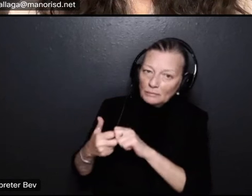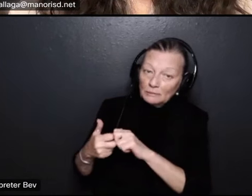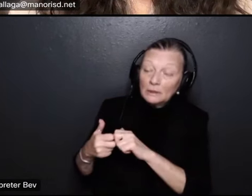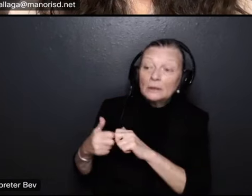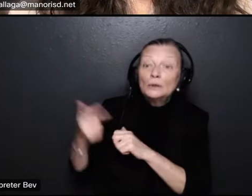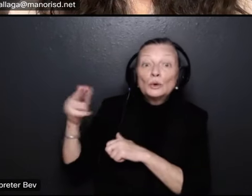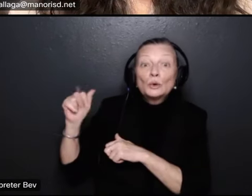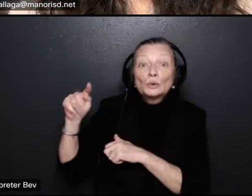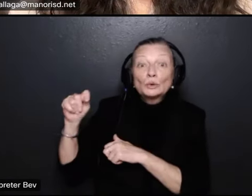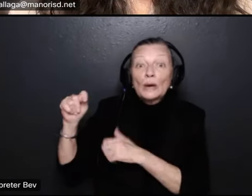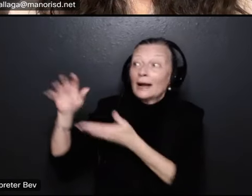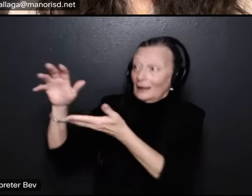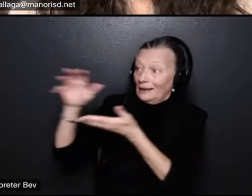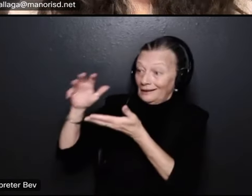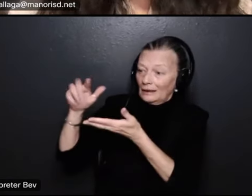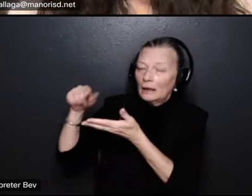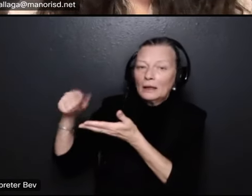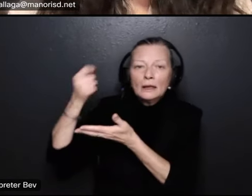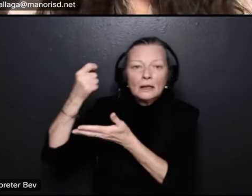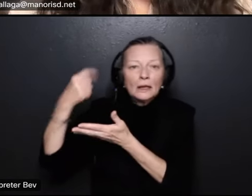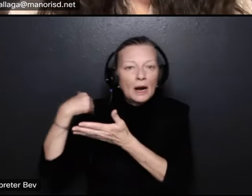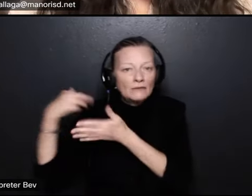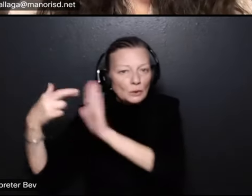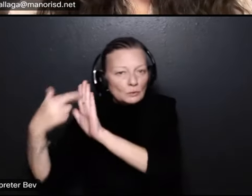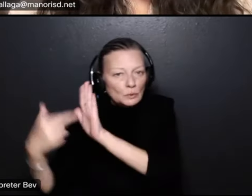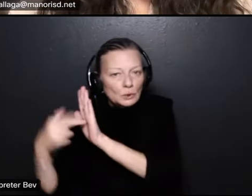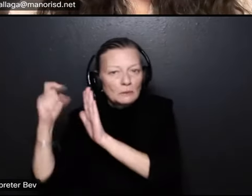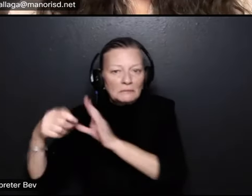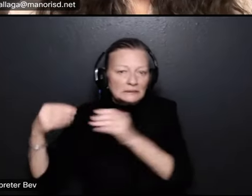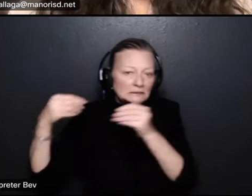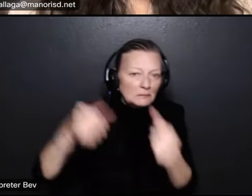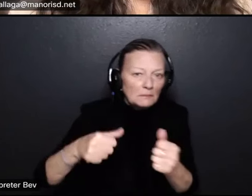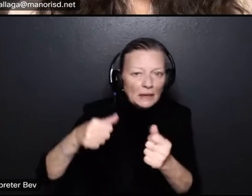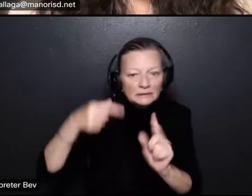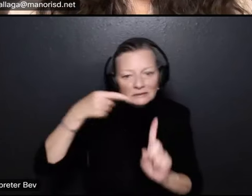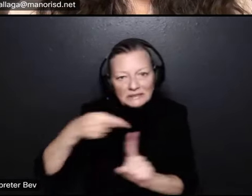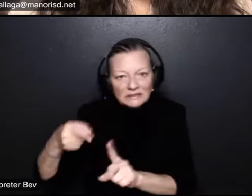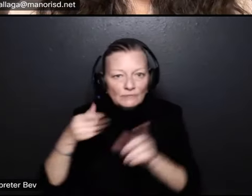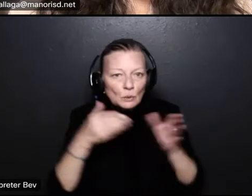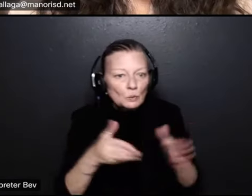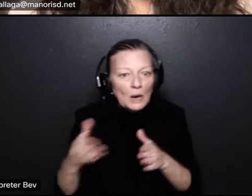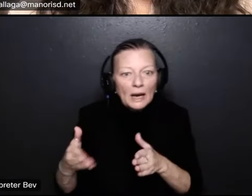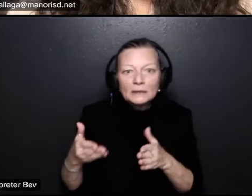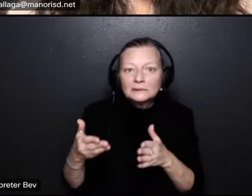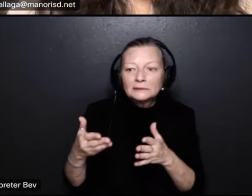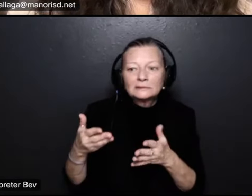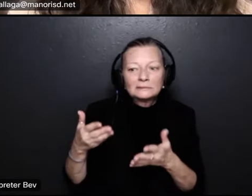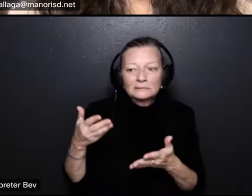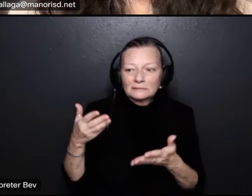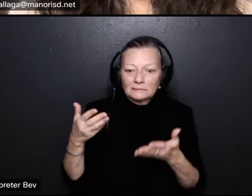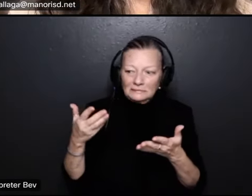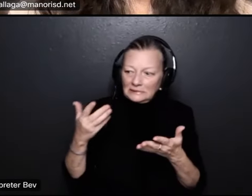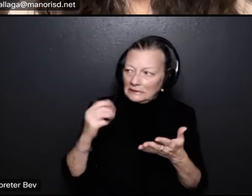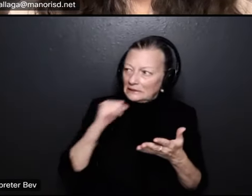with with strings attached that require you to spend it in certain ways that maybe not necessarily directly impact the